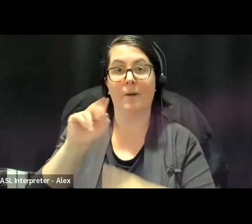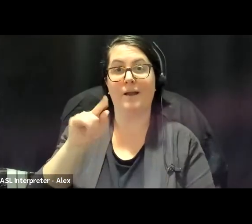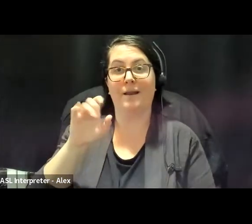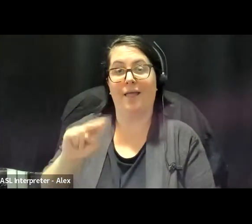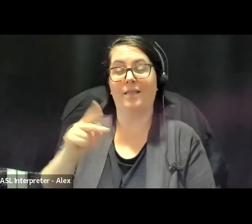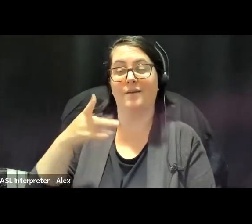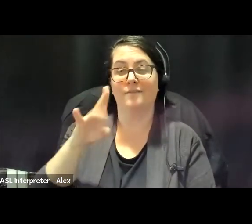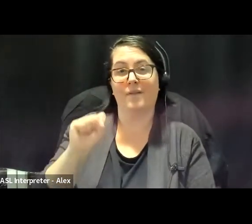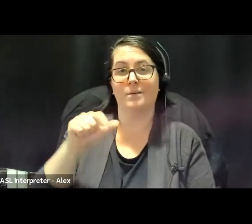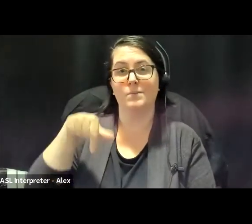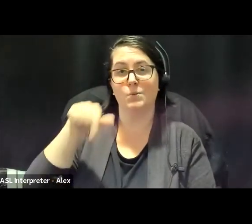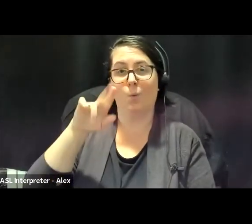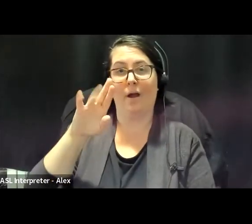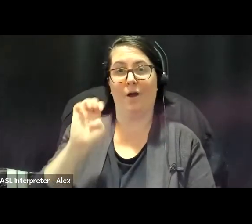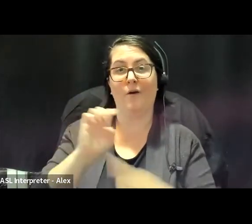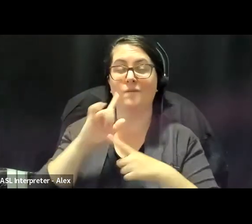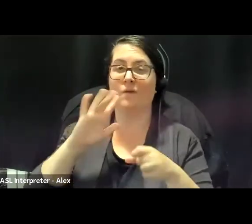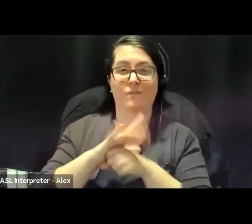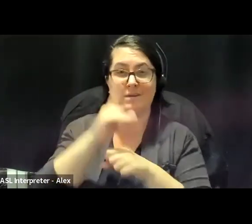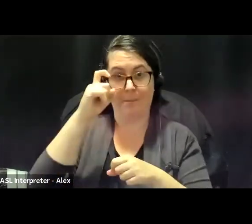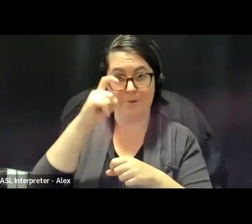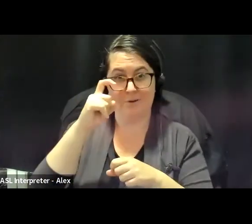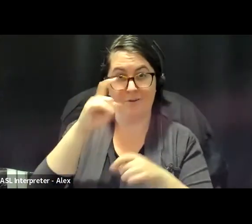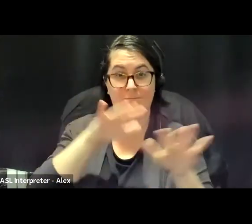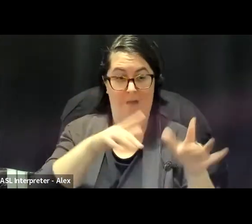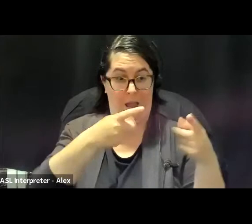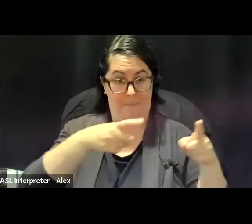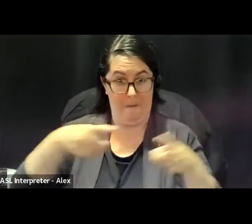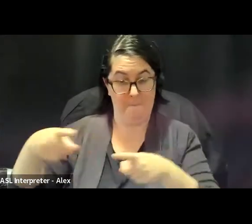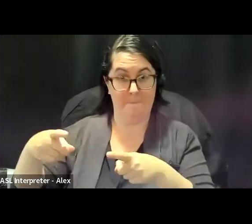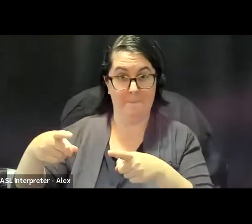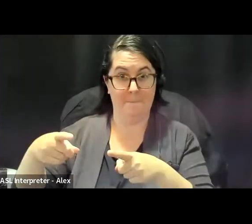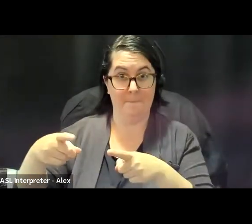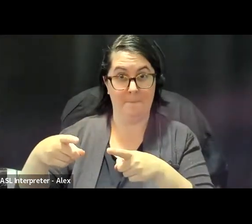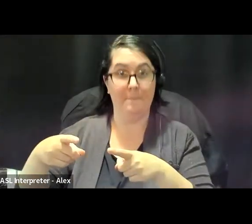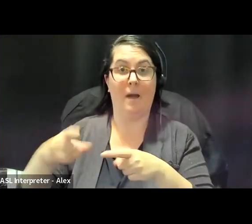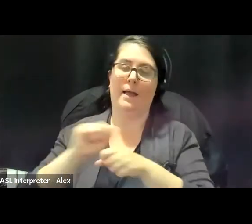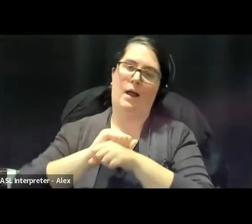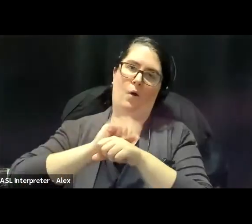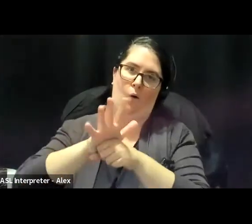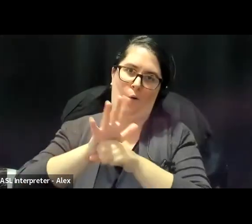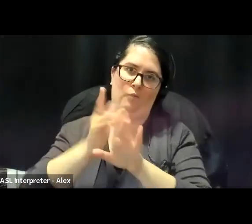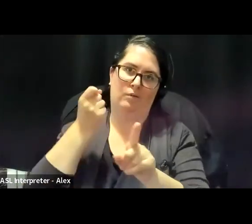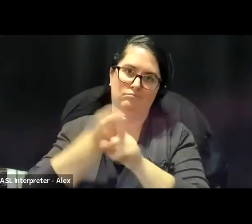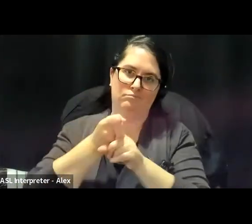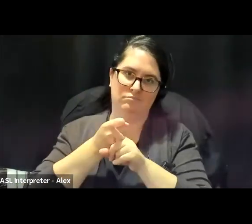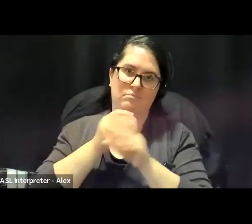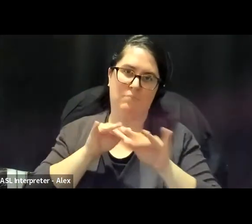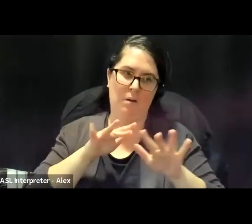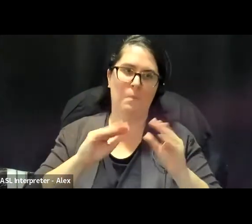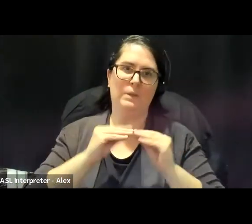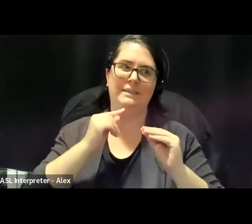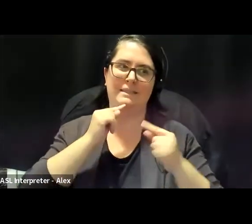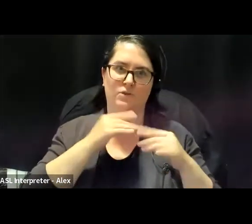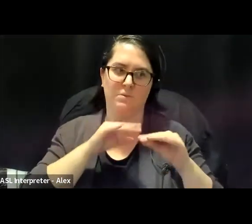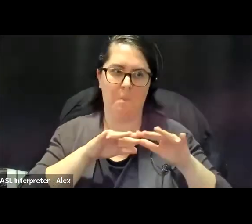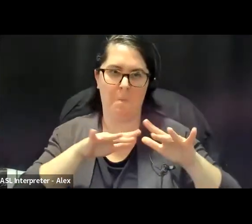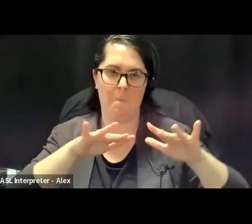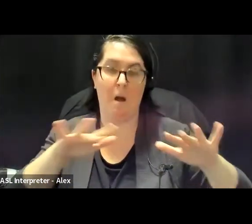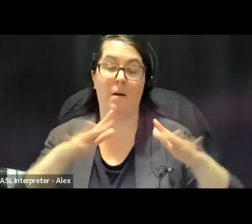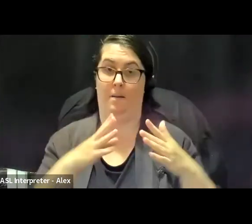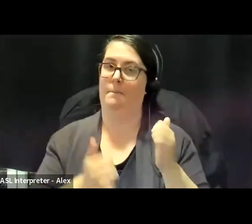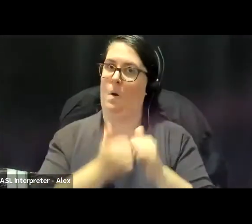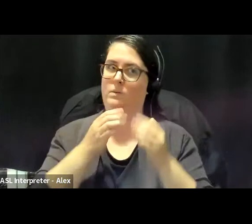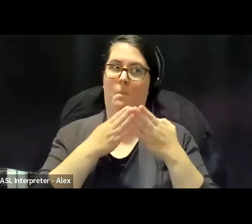Square for the entire summer. As the impact of the COVID pandemic intensified, several public